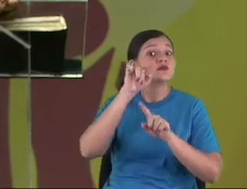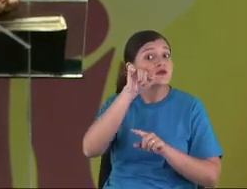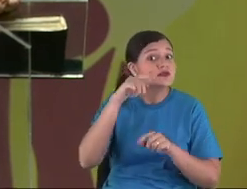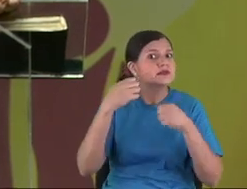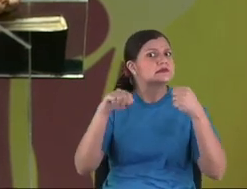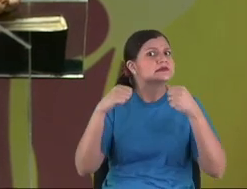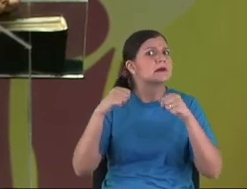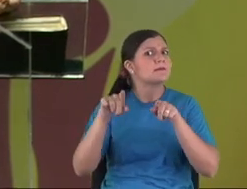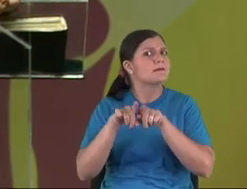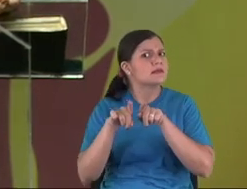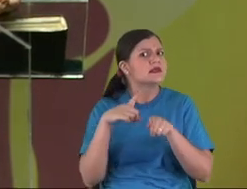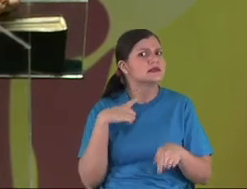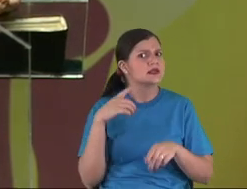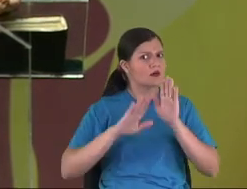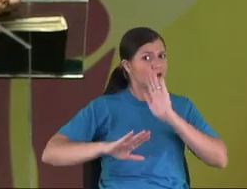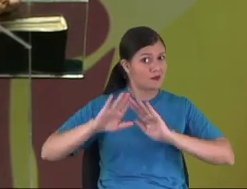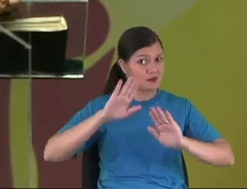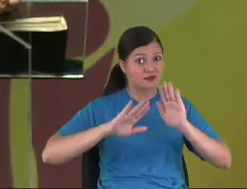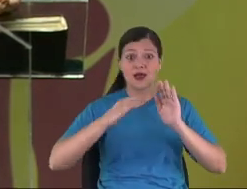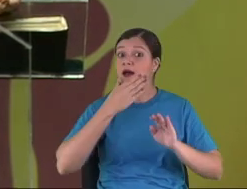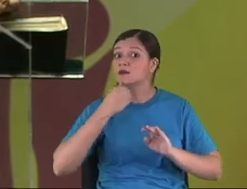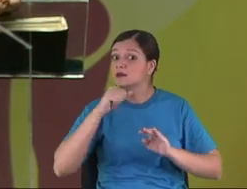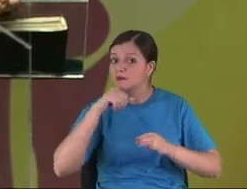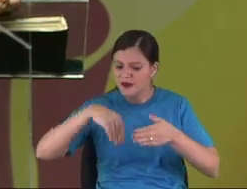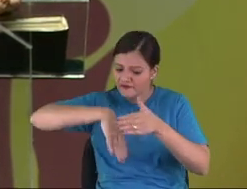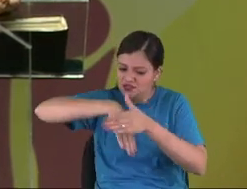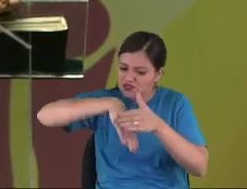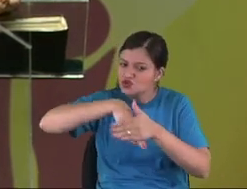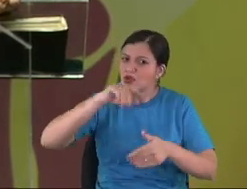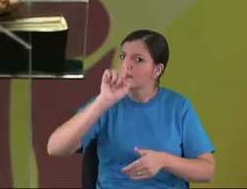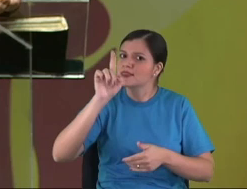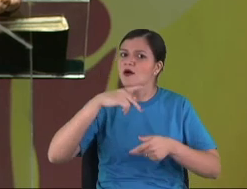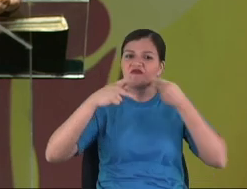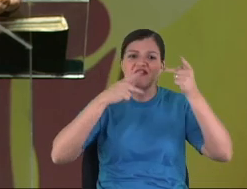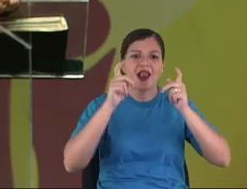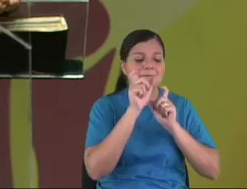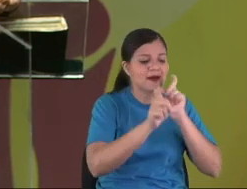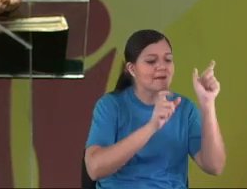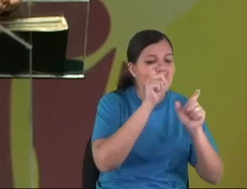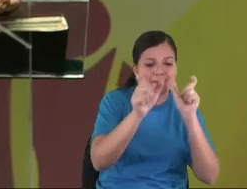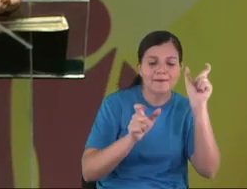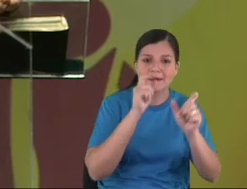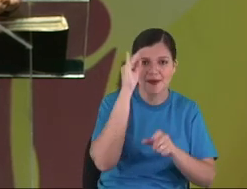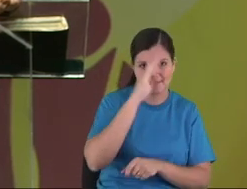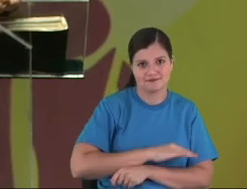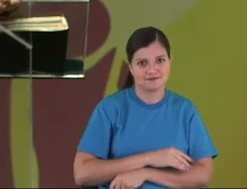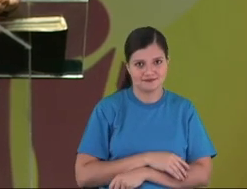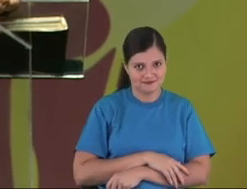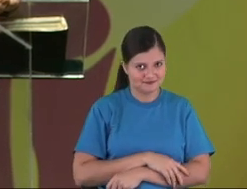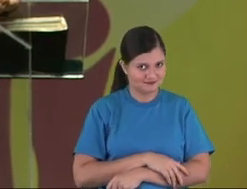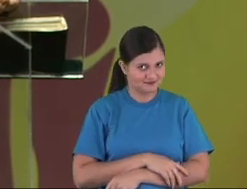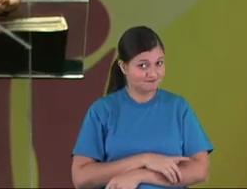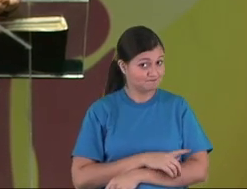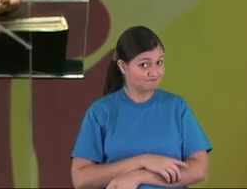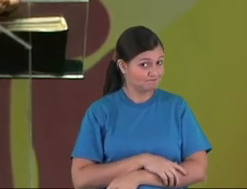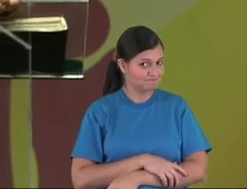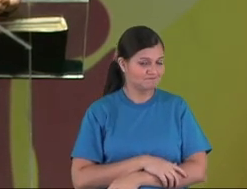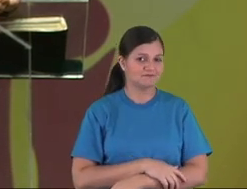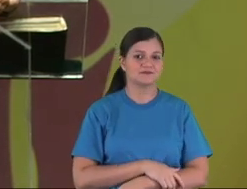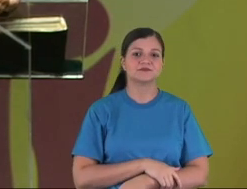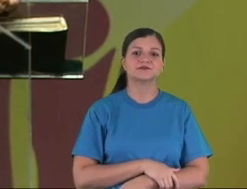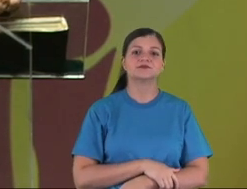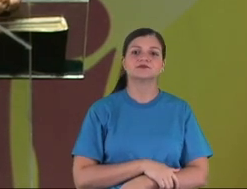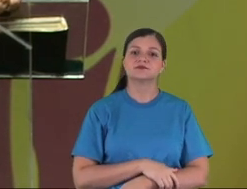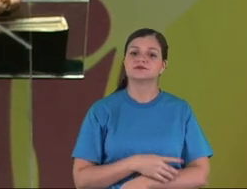But you need to be careful, God. When you are playing soccer, you don't need to... You don't say bad words too. To...